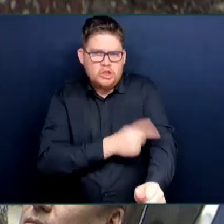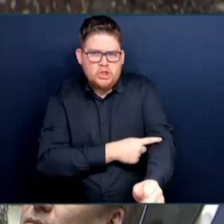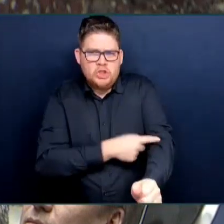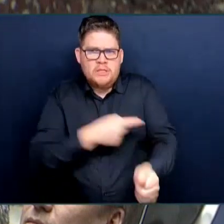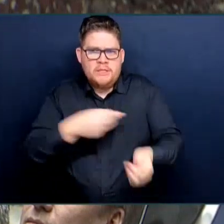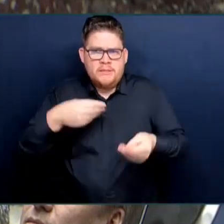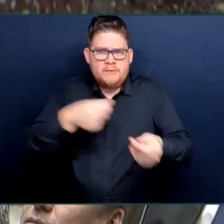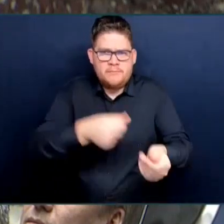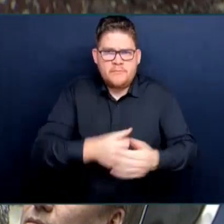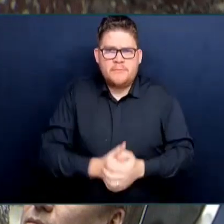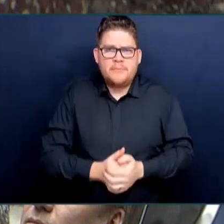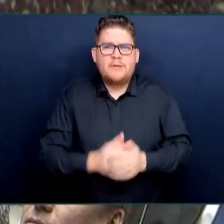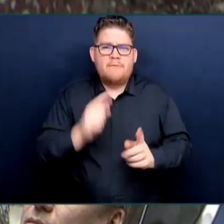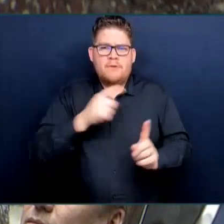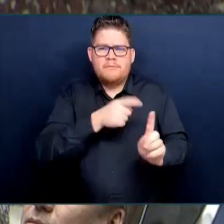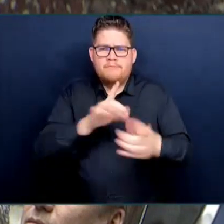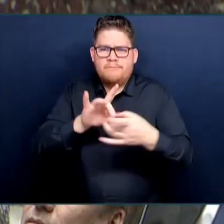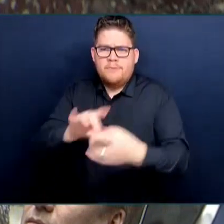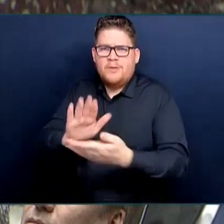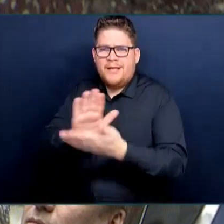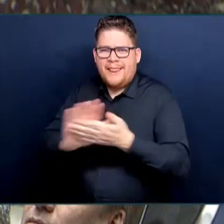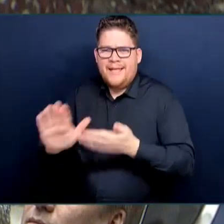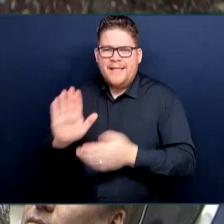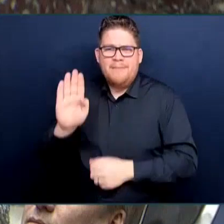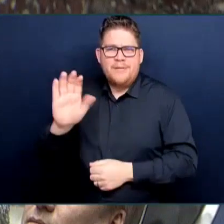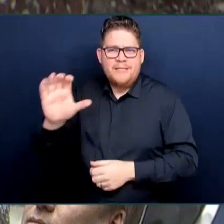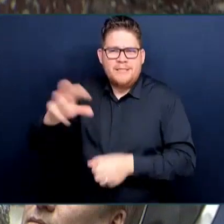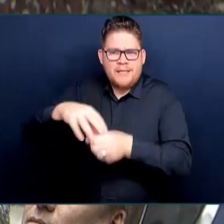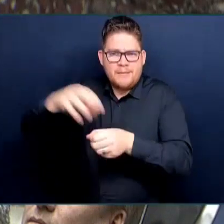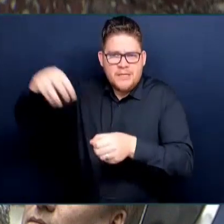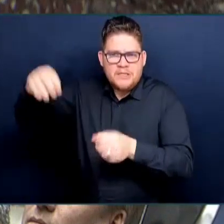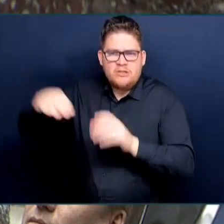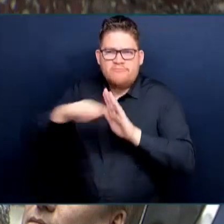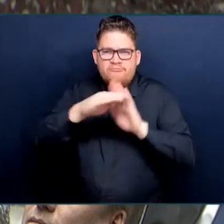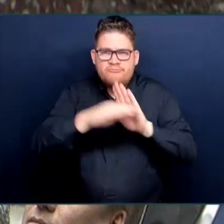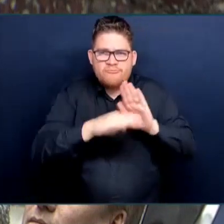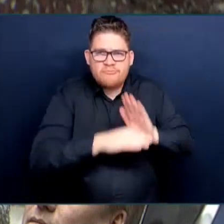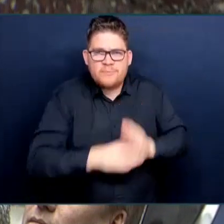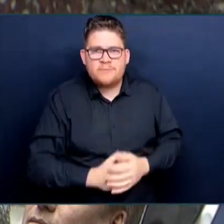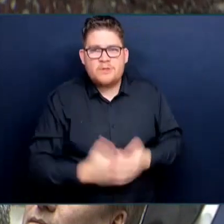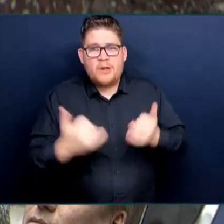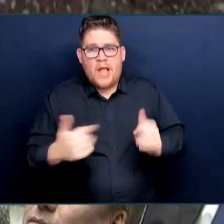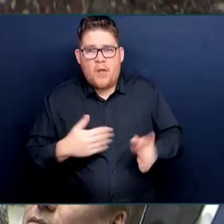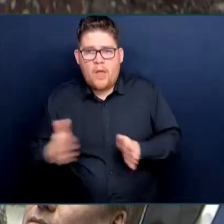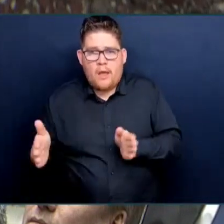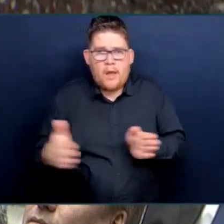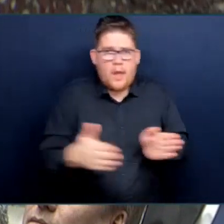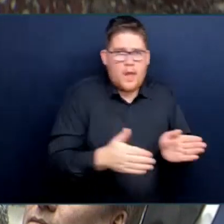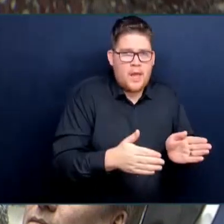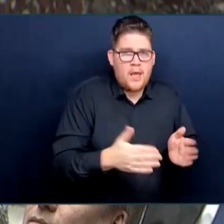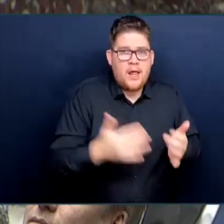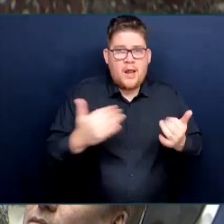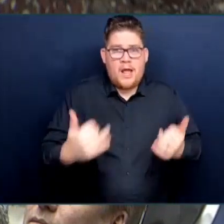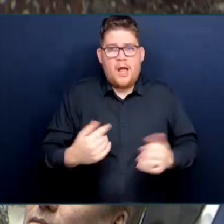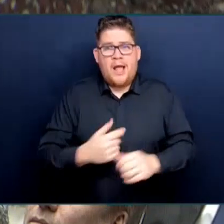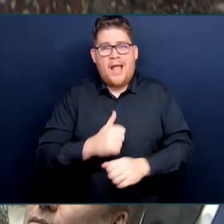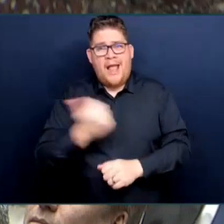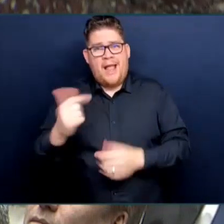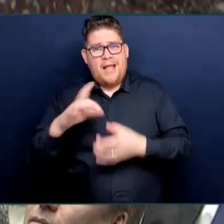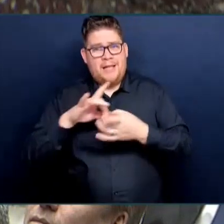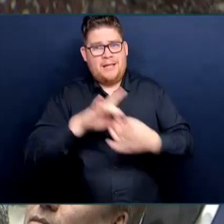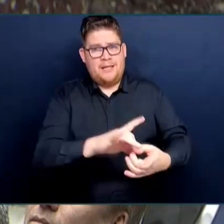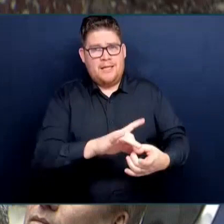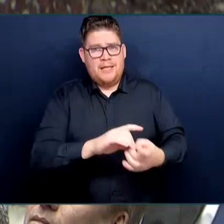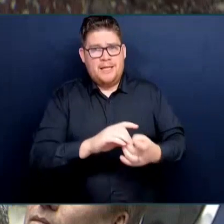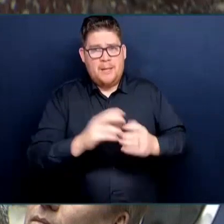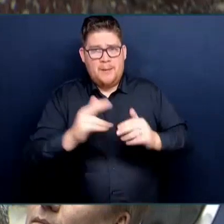last week was a reflection of the cost of doing business these days, which I am sure the members understand. So, we have now landed on